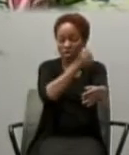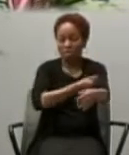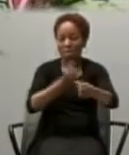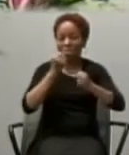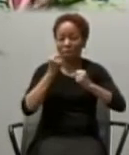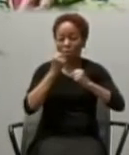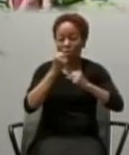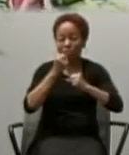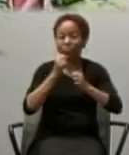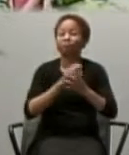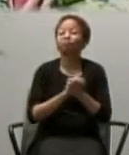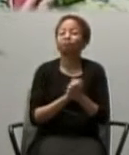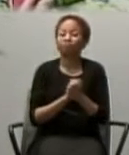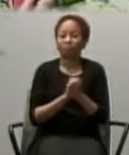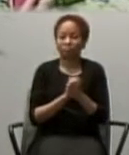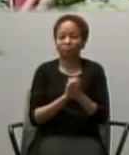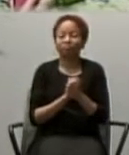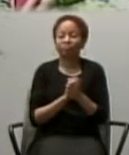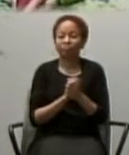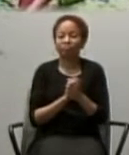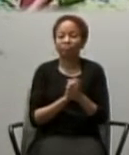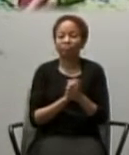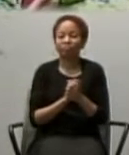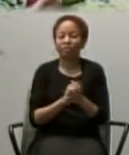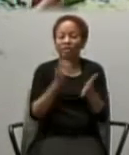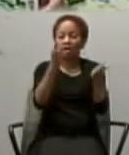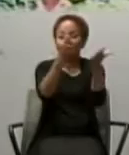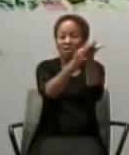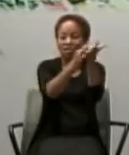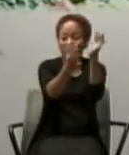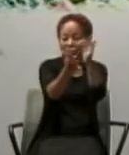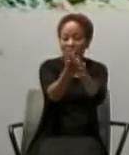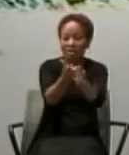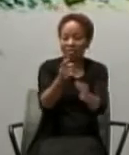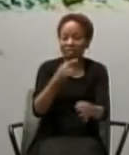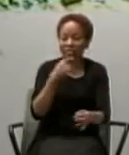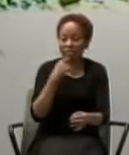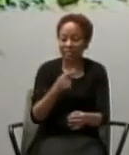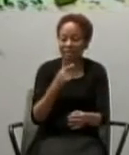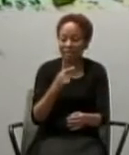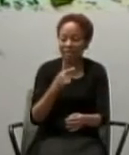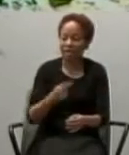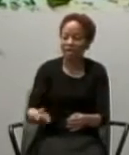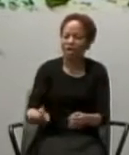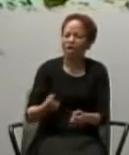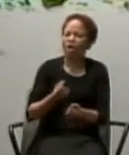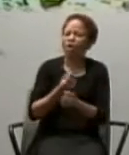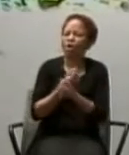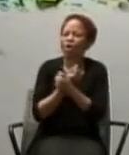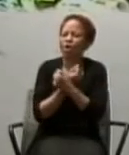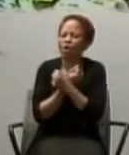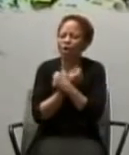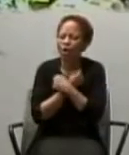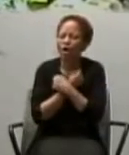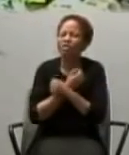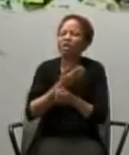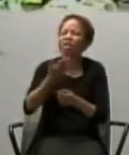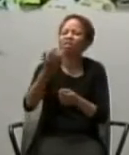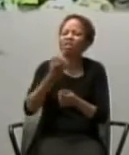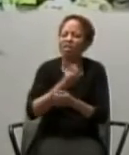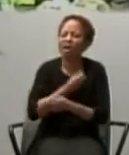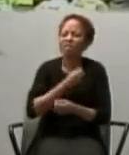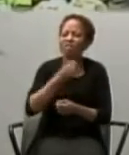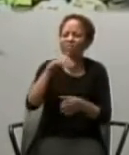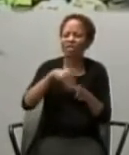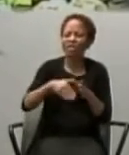The holy father, is saying, say to others, that God's, saving love, is already, at work, in you. Will you